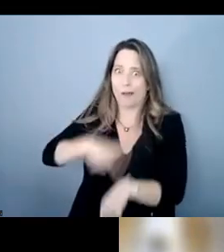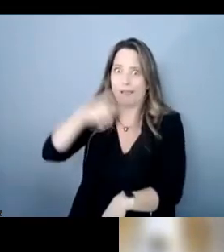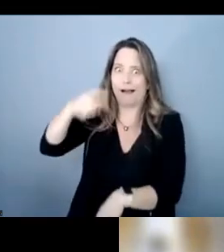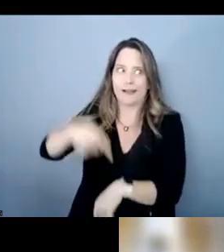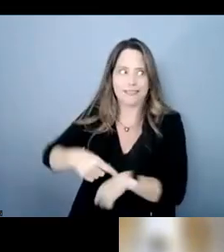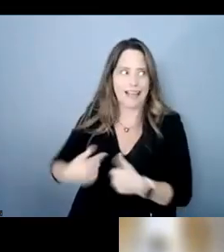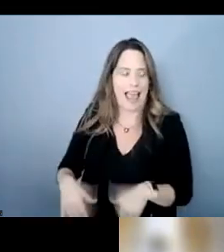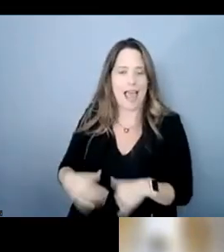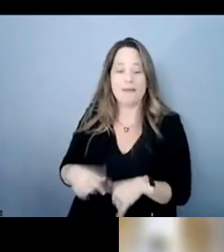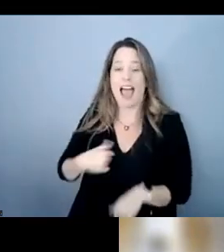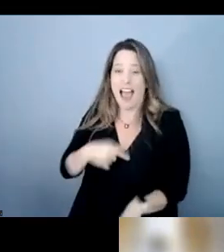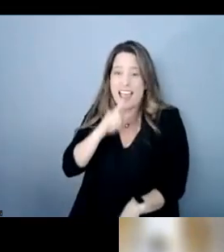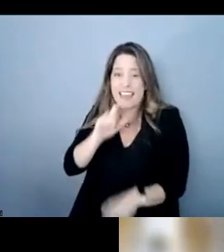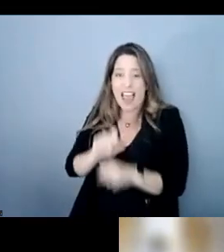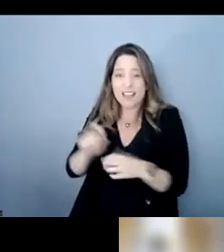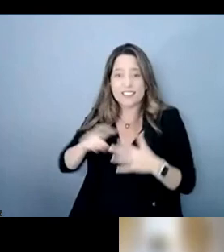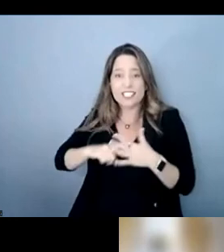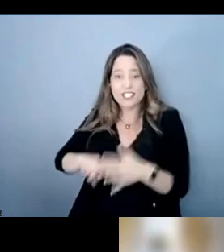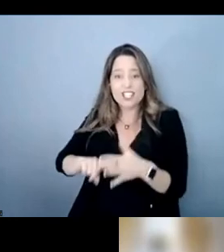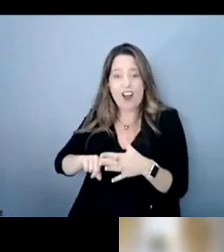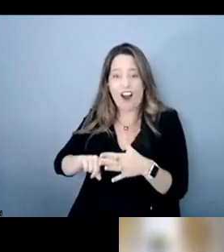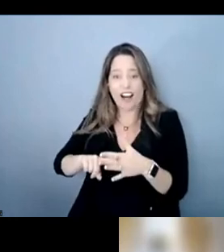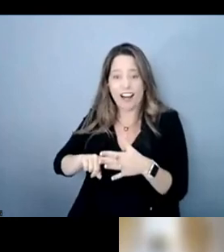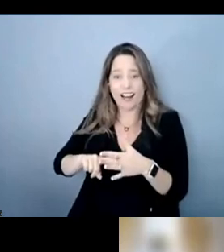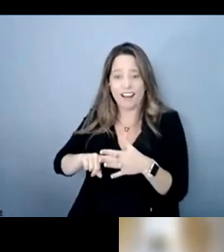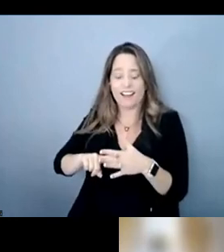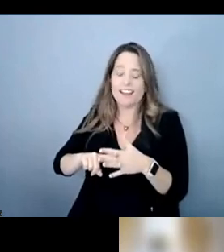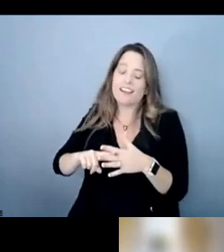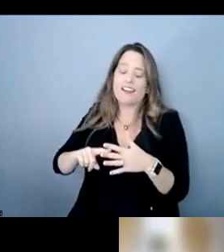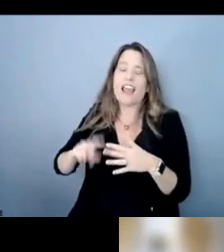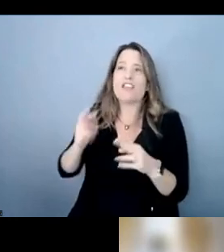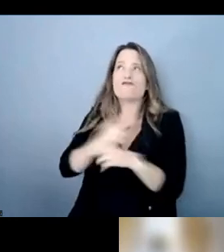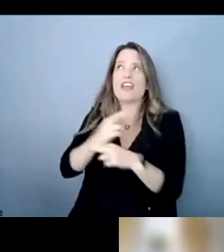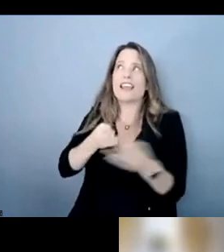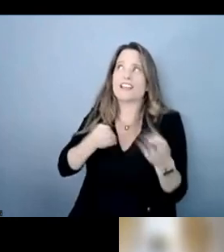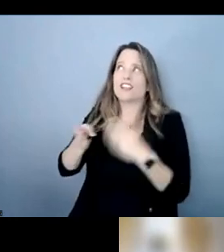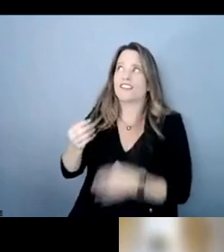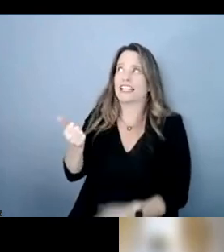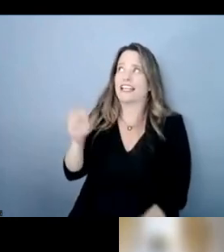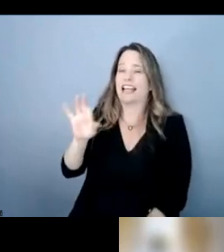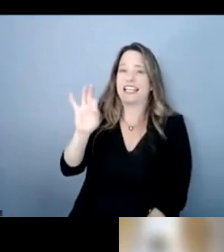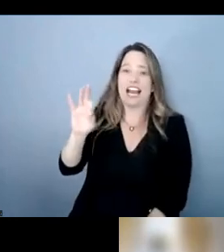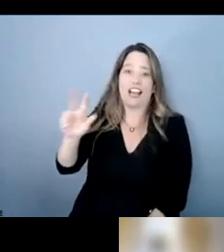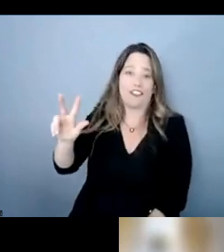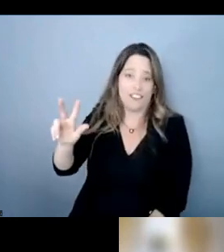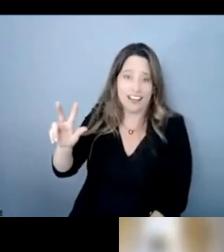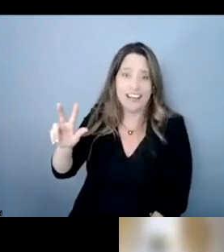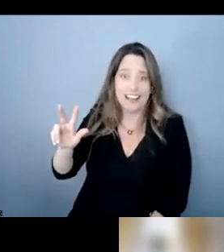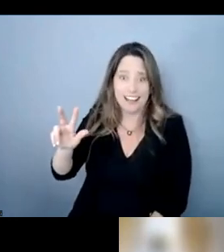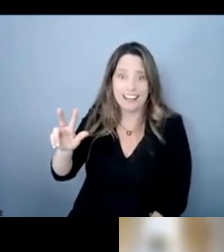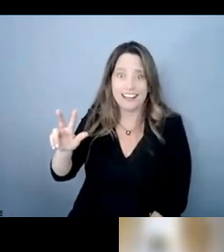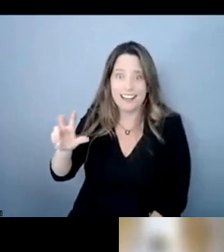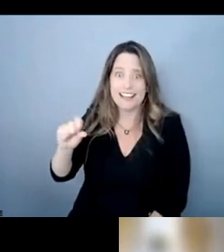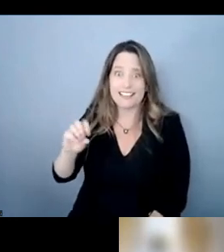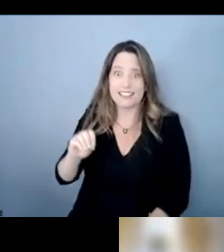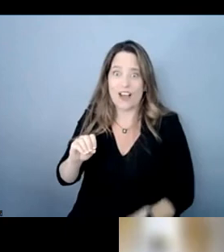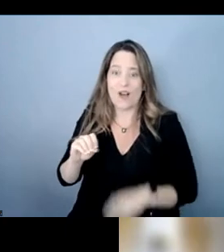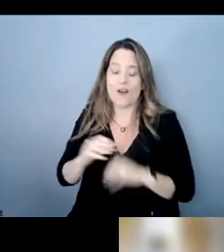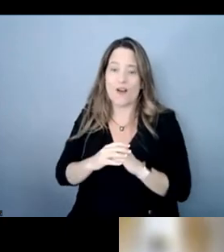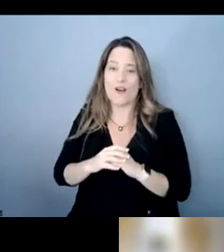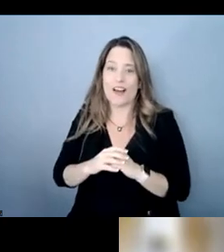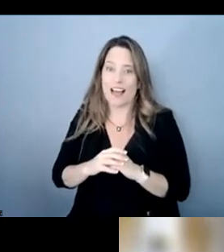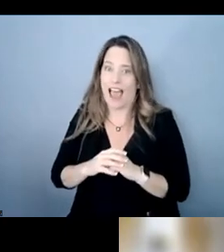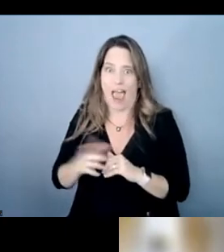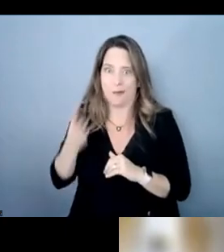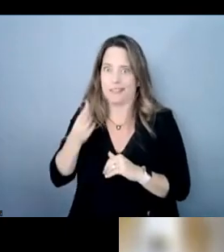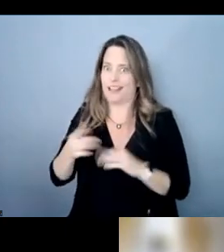actually started in uh the relay service in 1993 um so i was there at the get-go